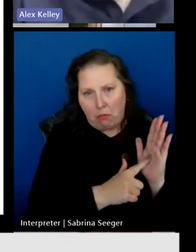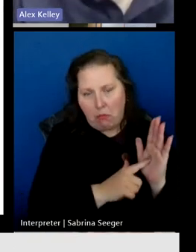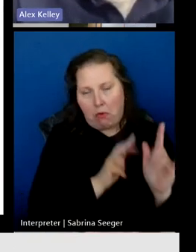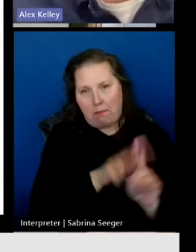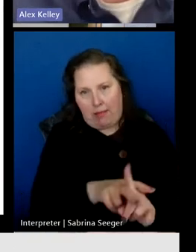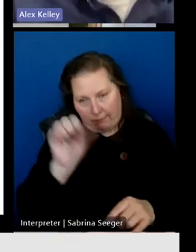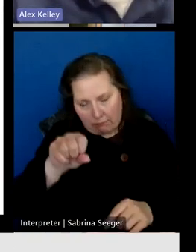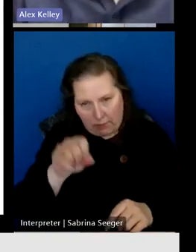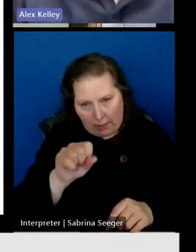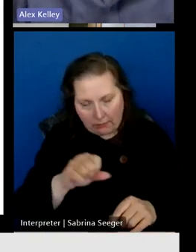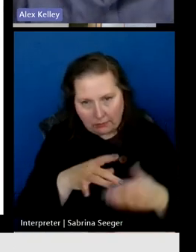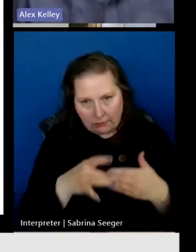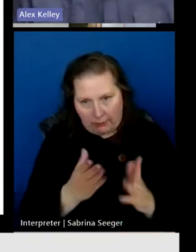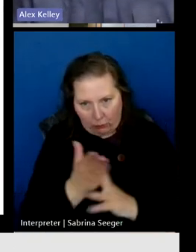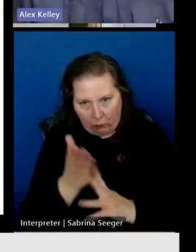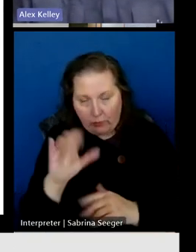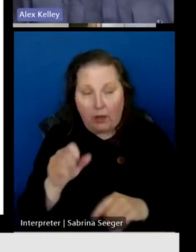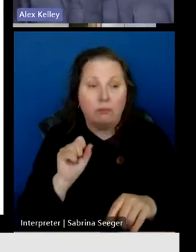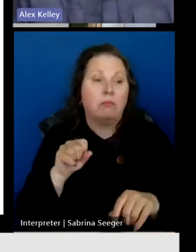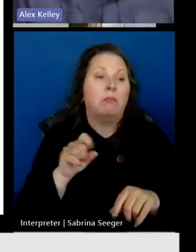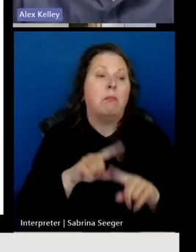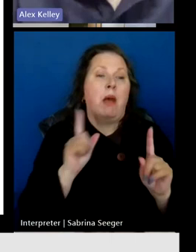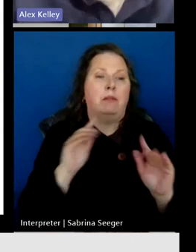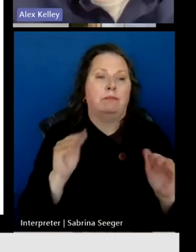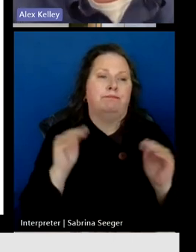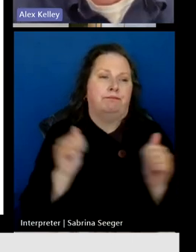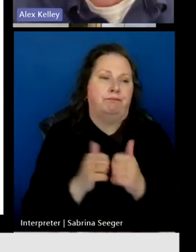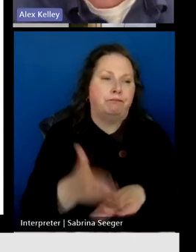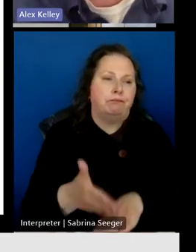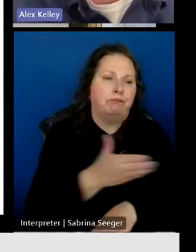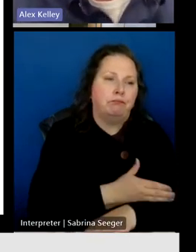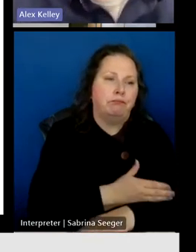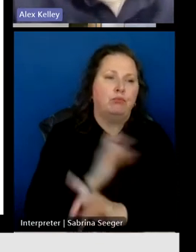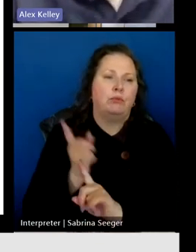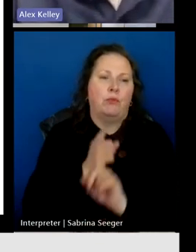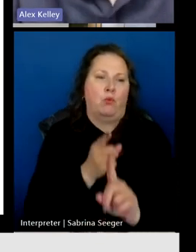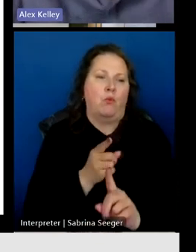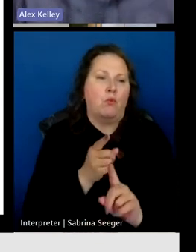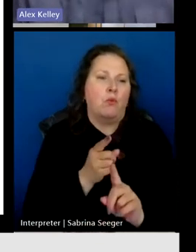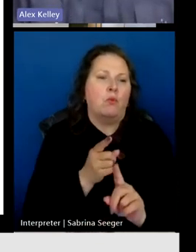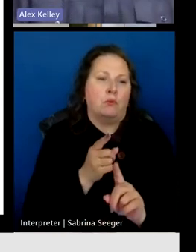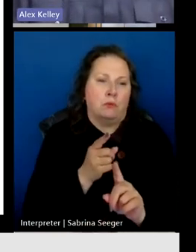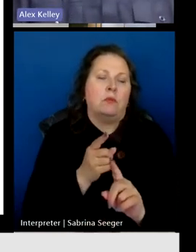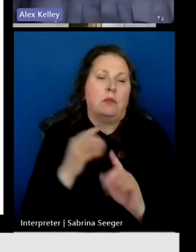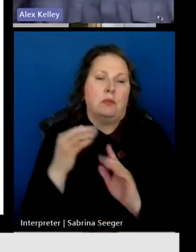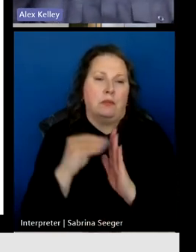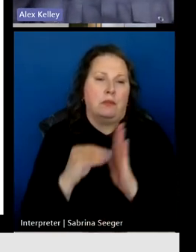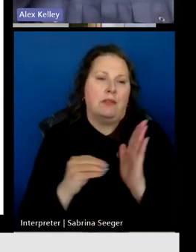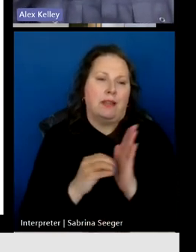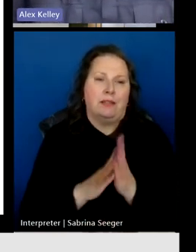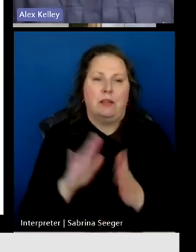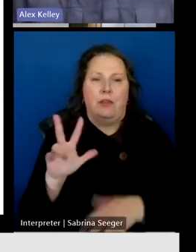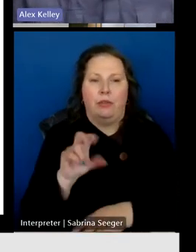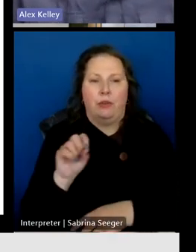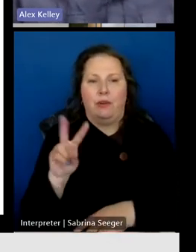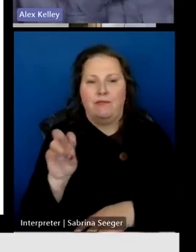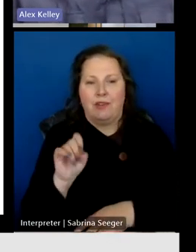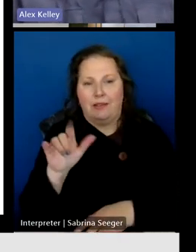Primarily, it is created to advance the telecommunications goals listed in 30 VSA 202C.